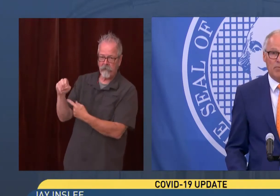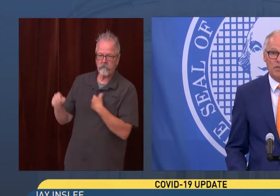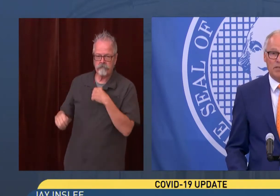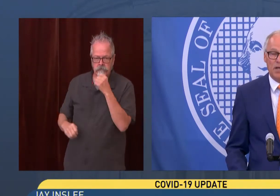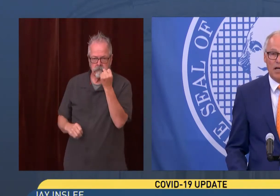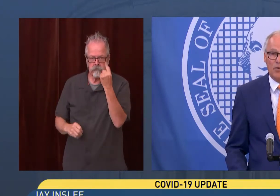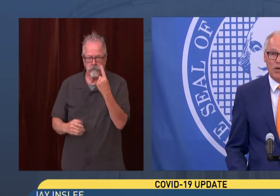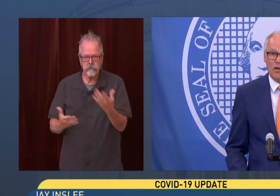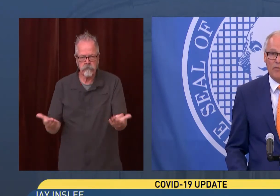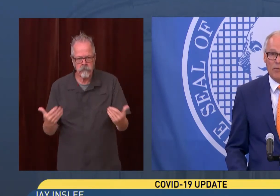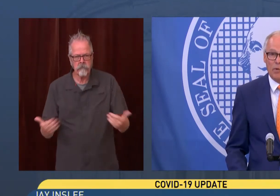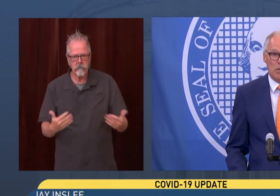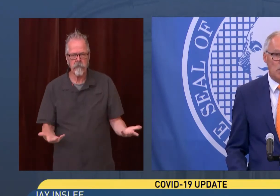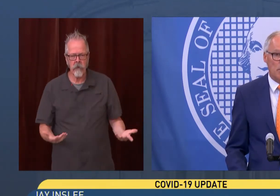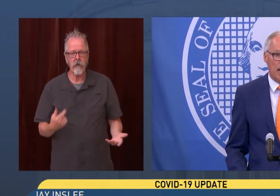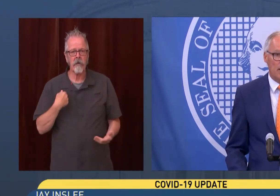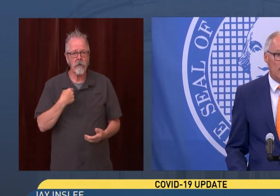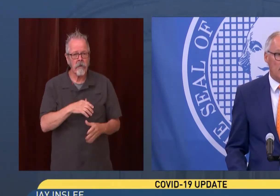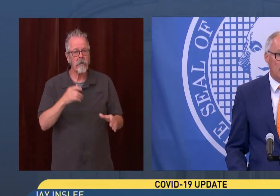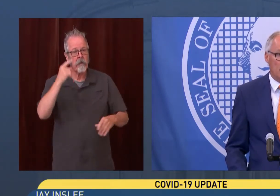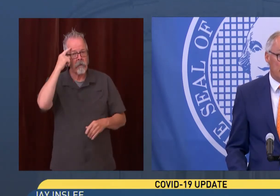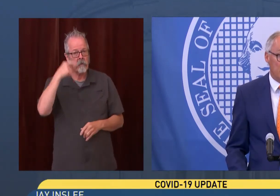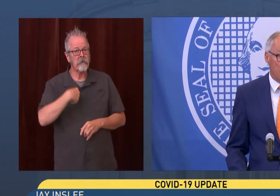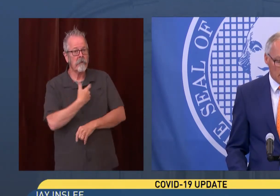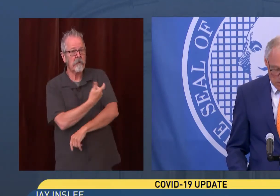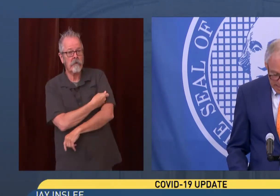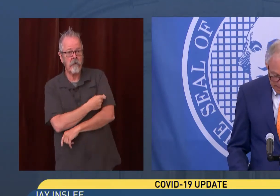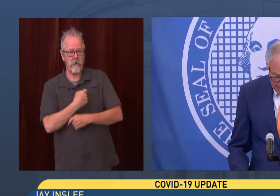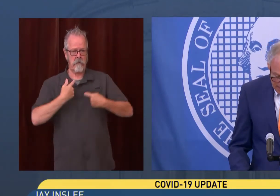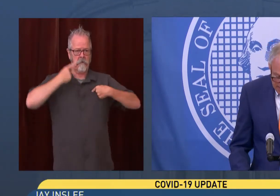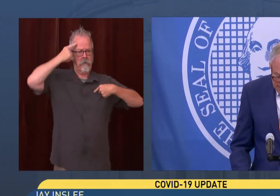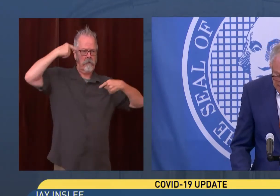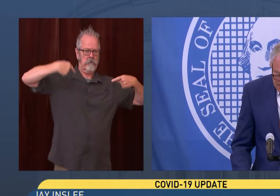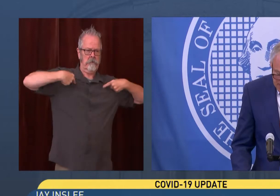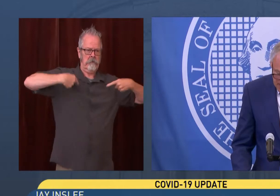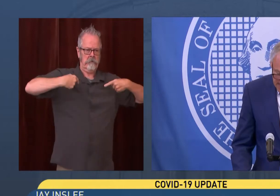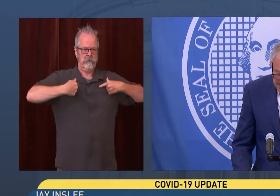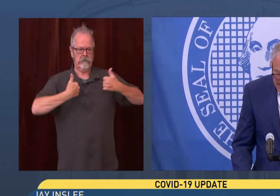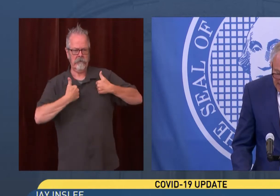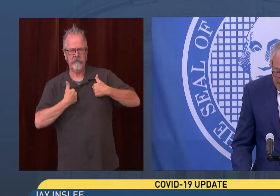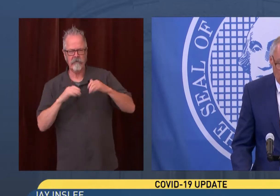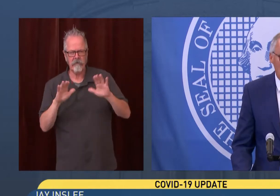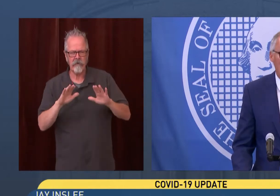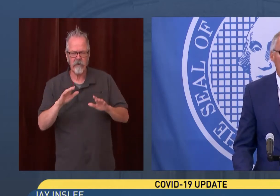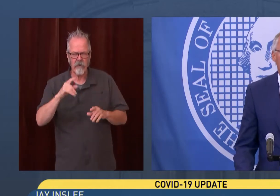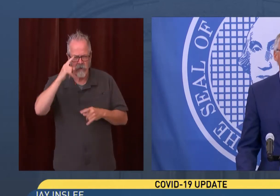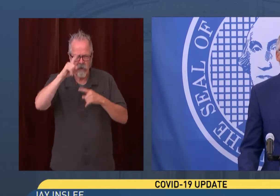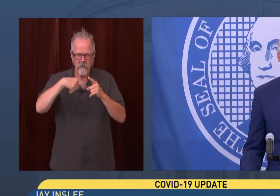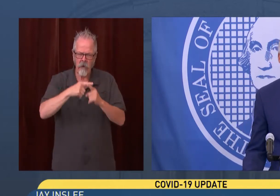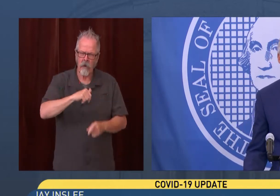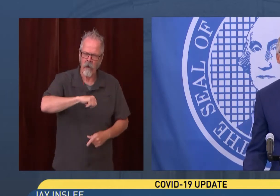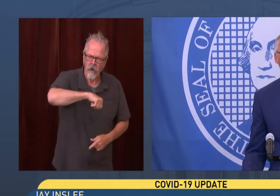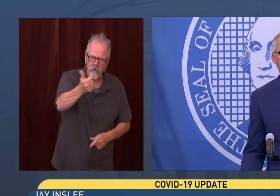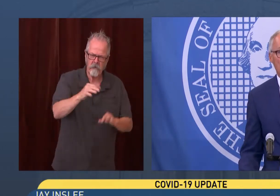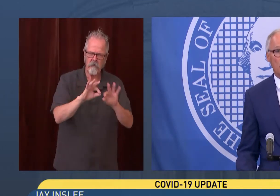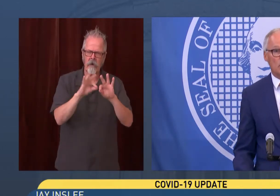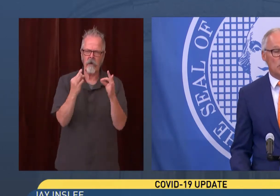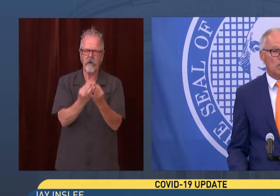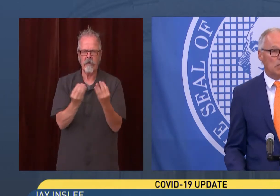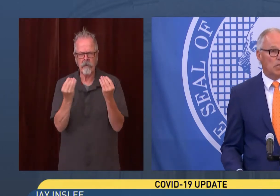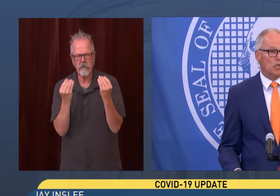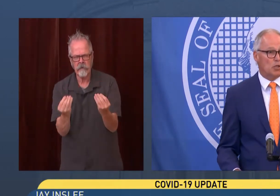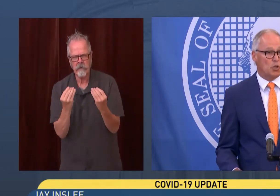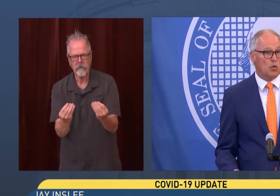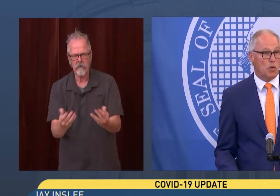vaccinated, but to talk to our loved ones about getting vaccinated. And we know that because we know that